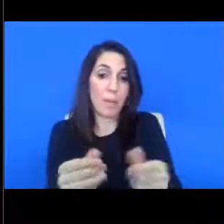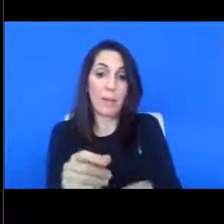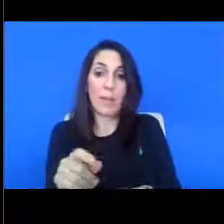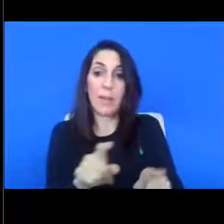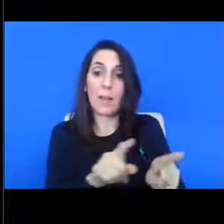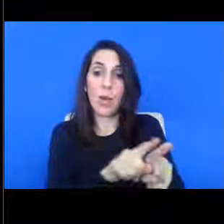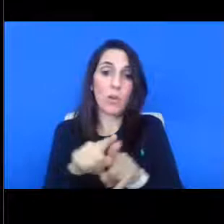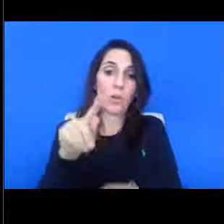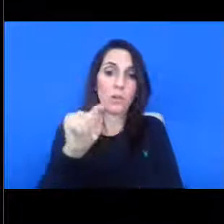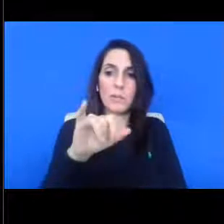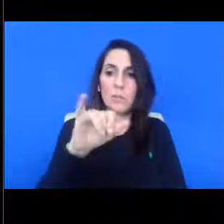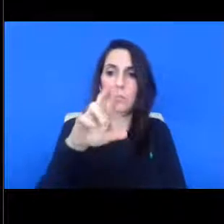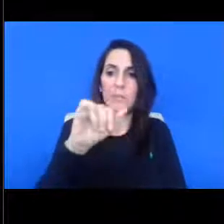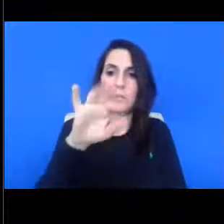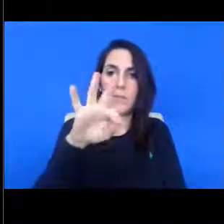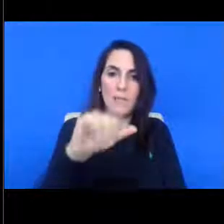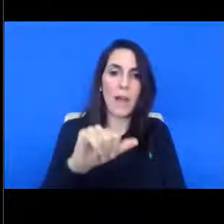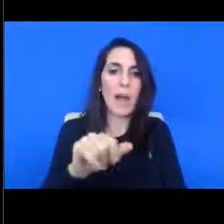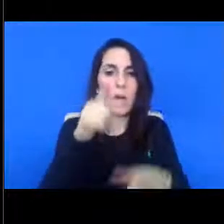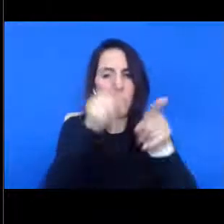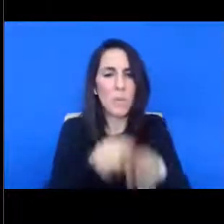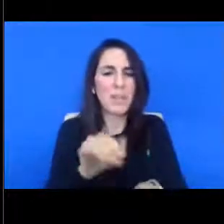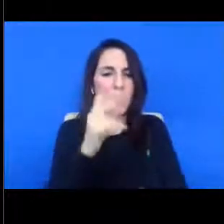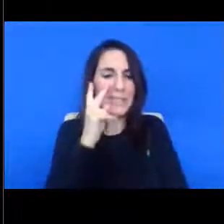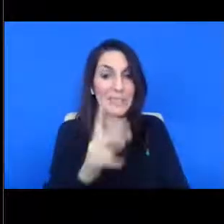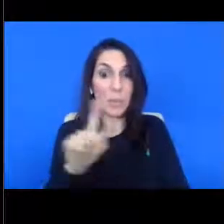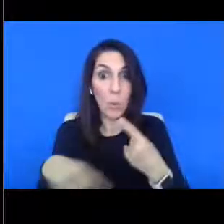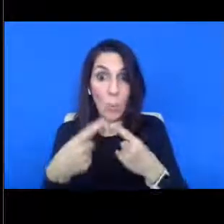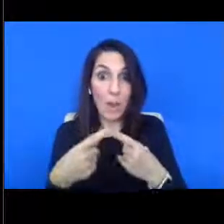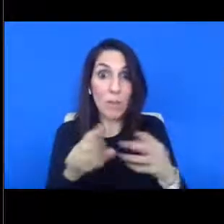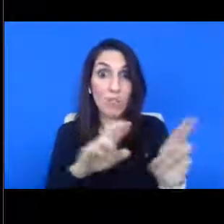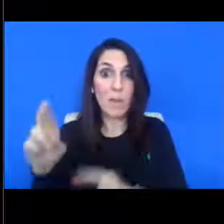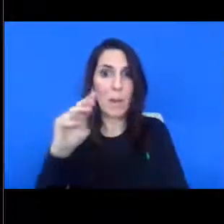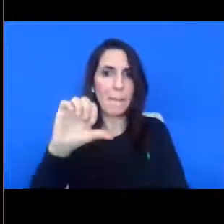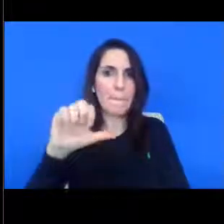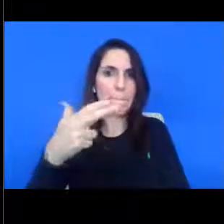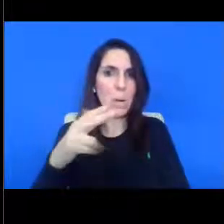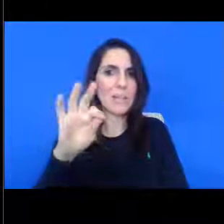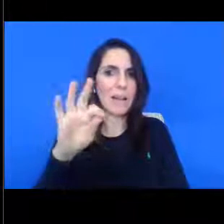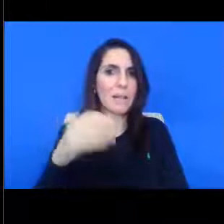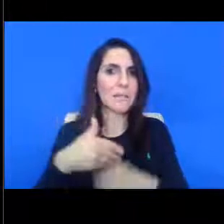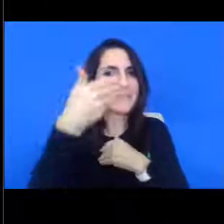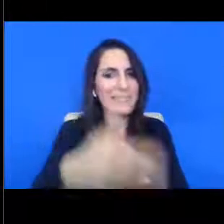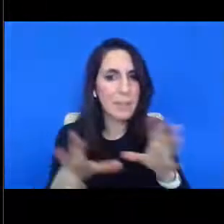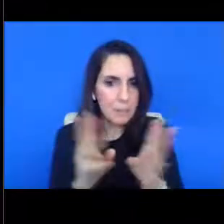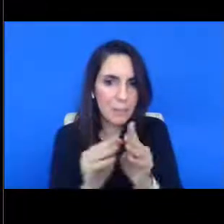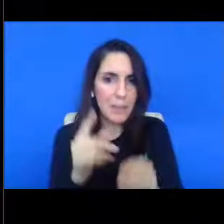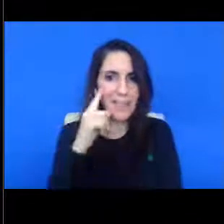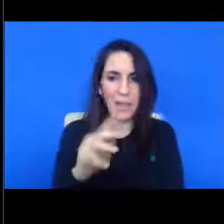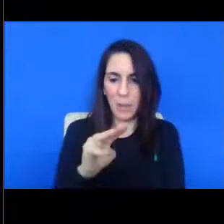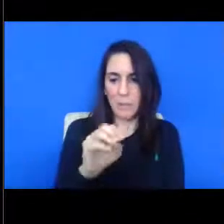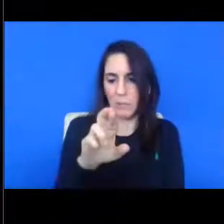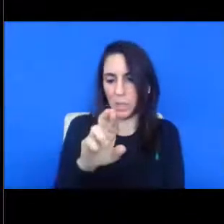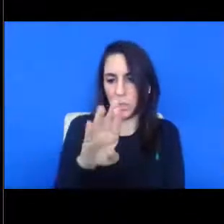a TURFA agreement as well. You'll be seeing this back on March 9th at your meeting. I believe Mr. Burns is on